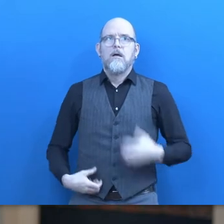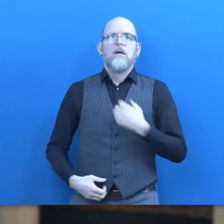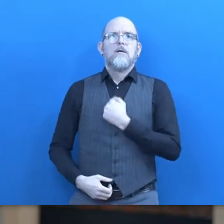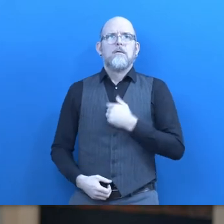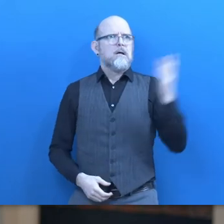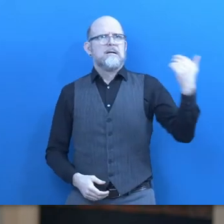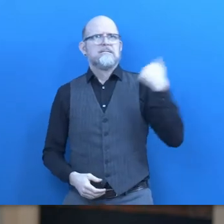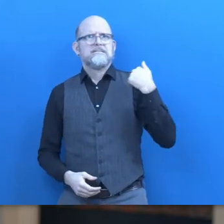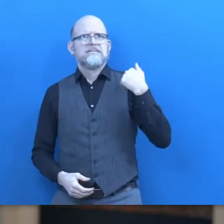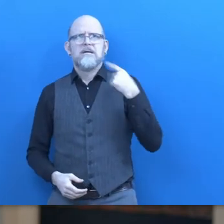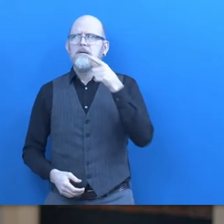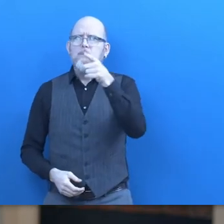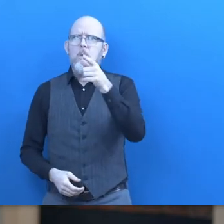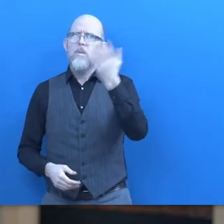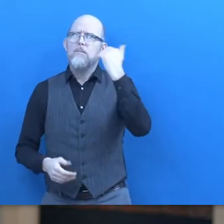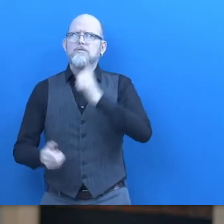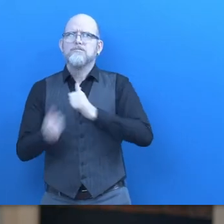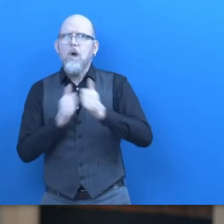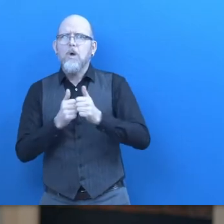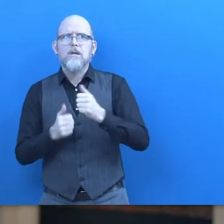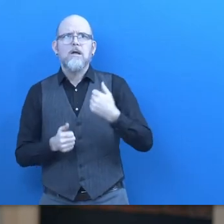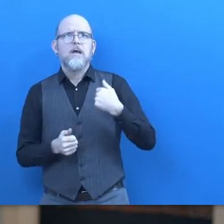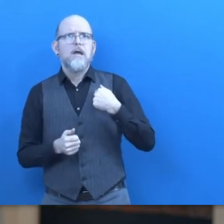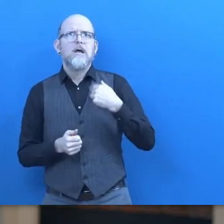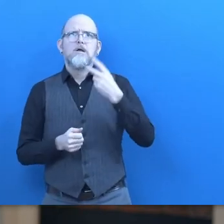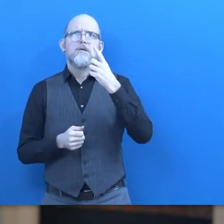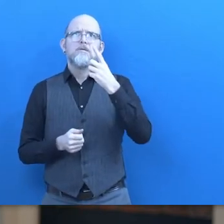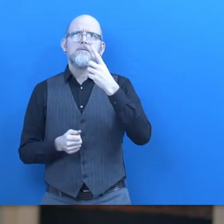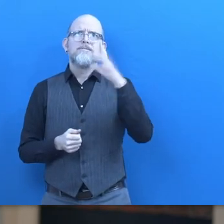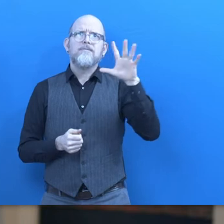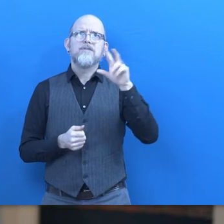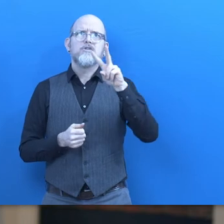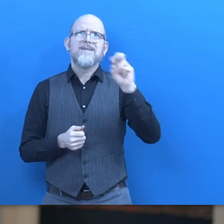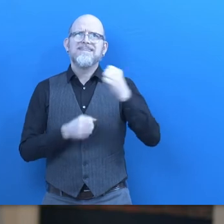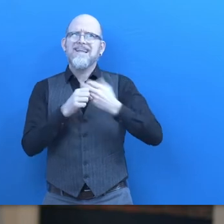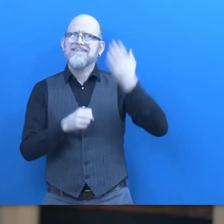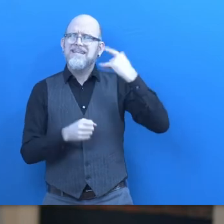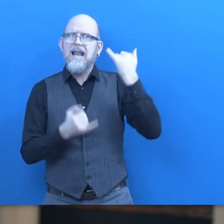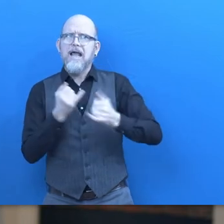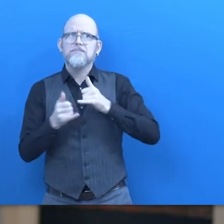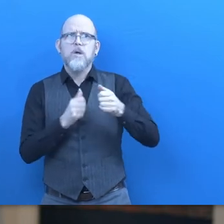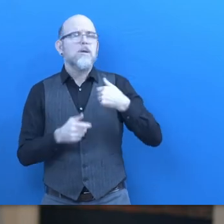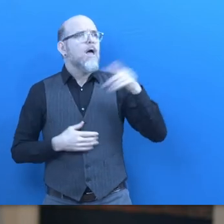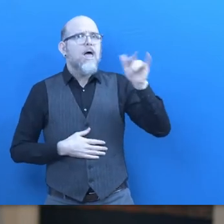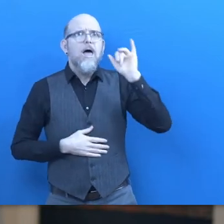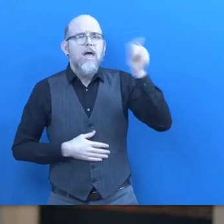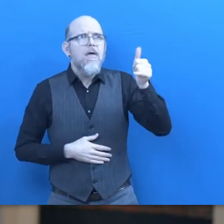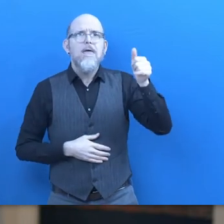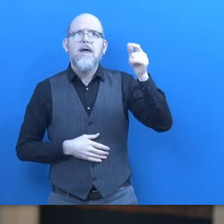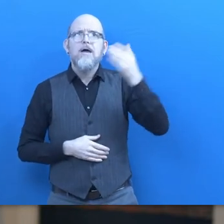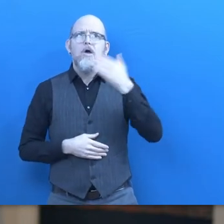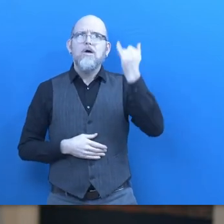swam in 15 20 years at this point this is why don't you get back in the pool and that's because that's a great way you've got the buoyancy